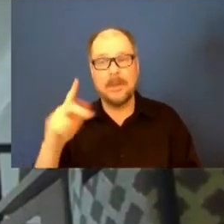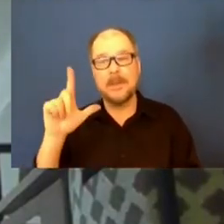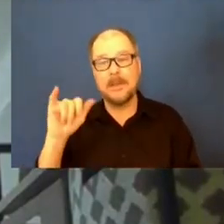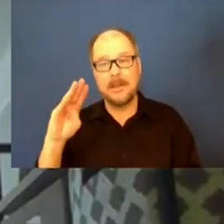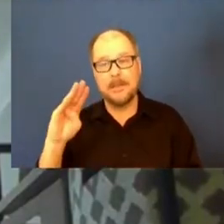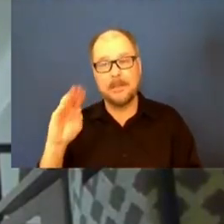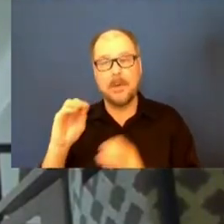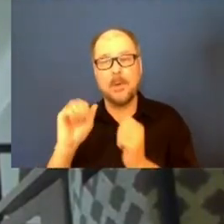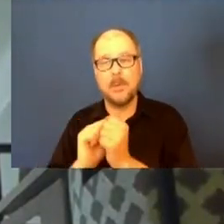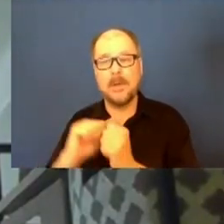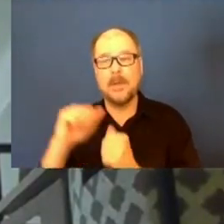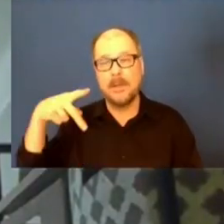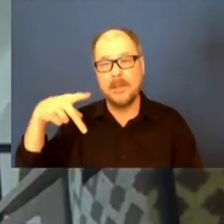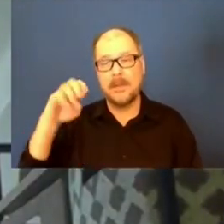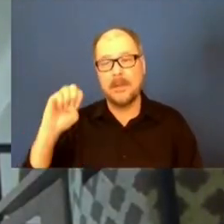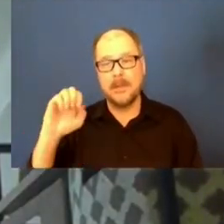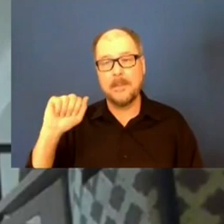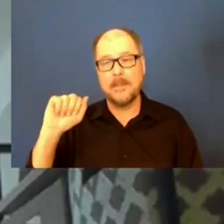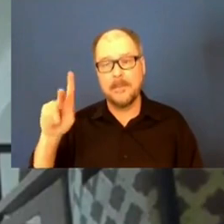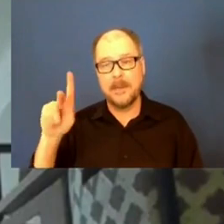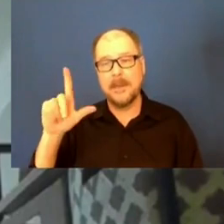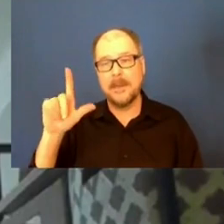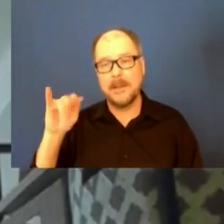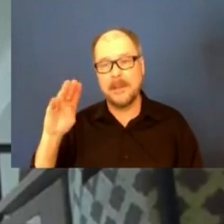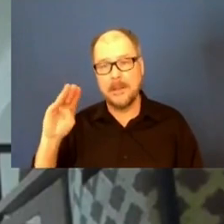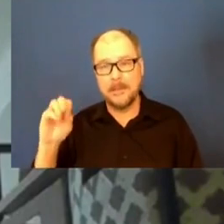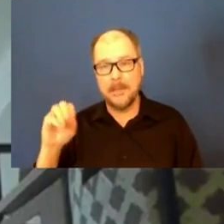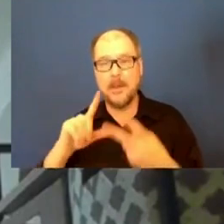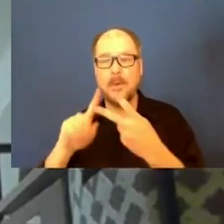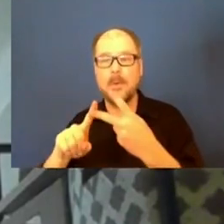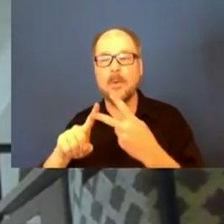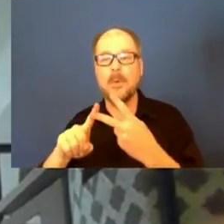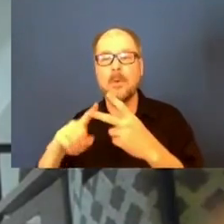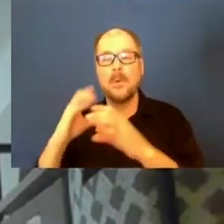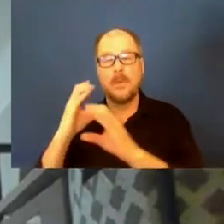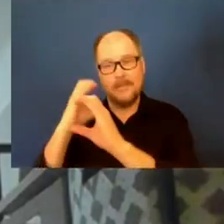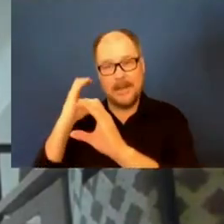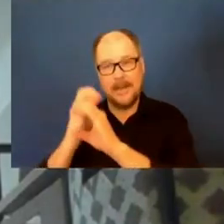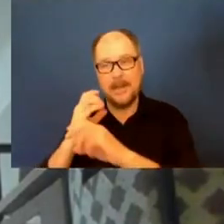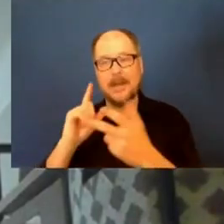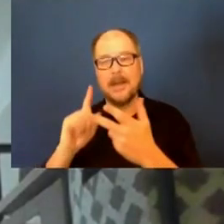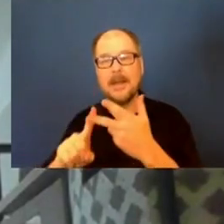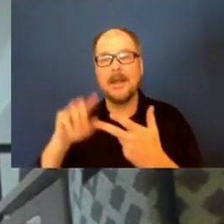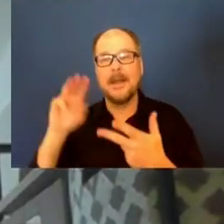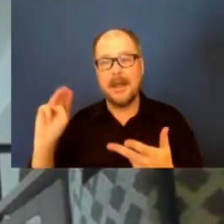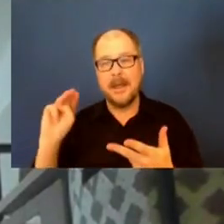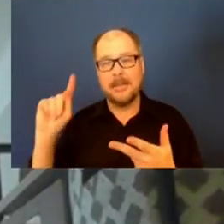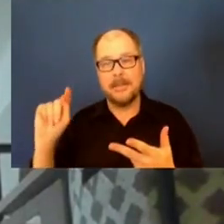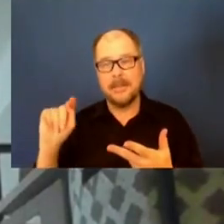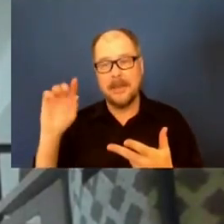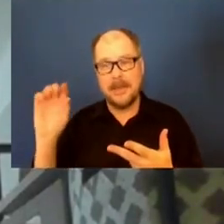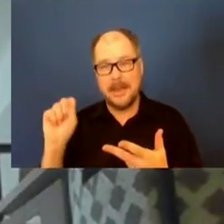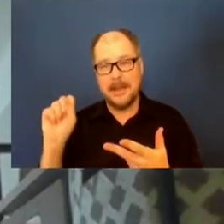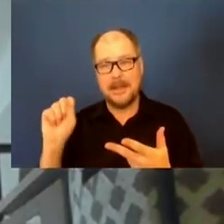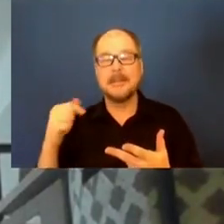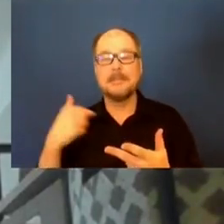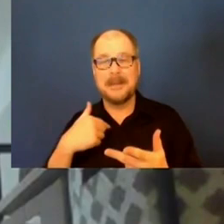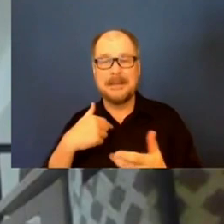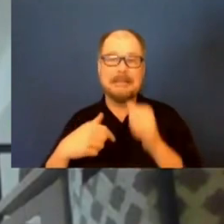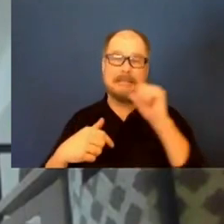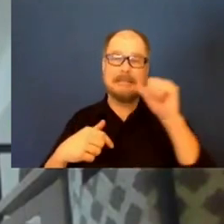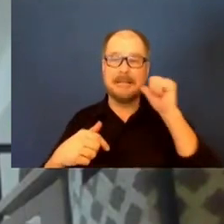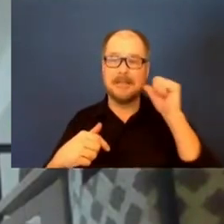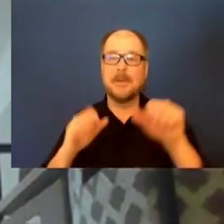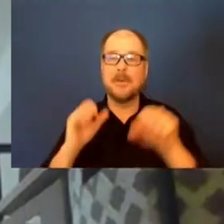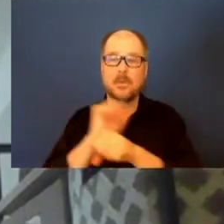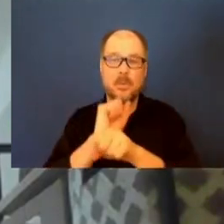limousine vans and a number of MTS, but I was actually on the other side of checking people in yesterday, so I don't